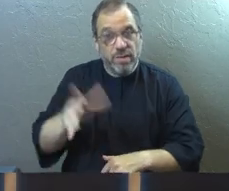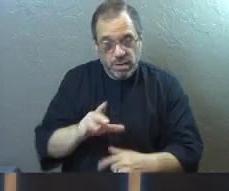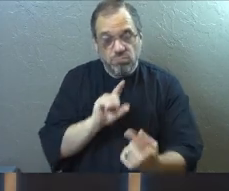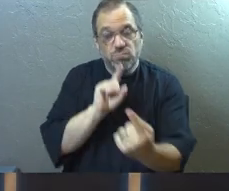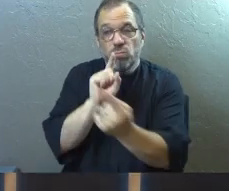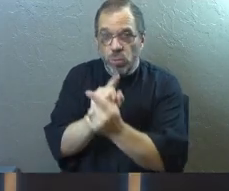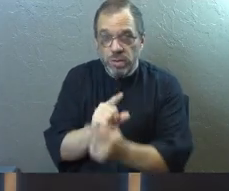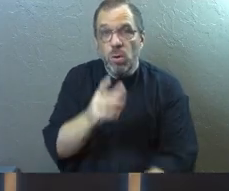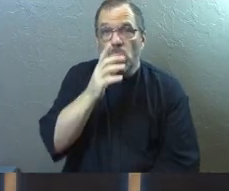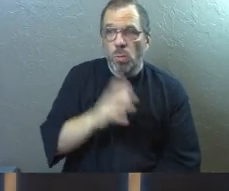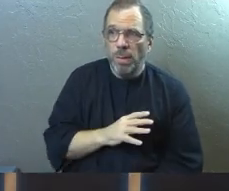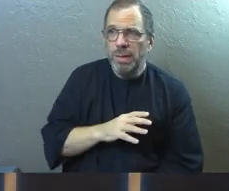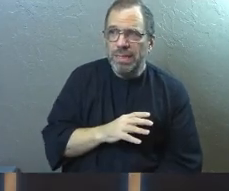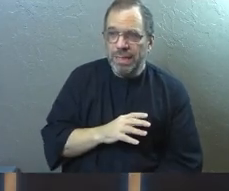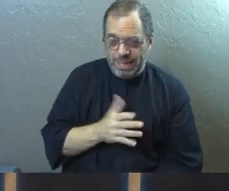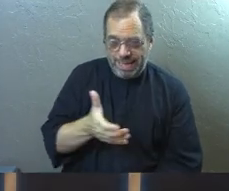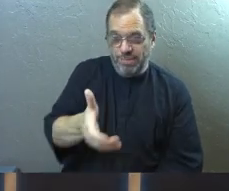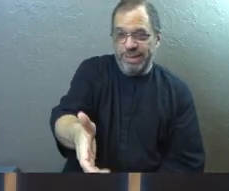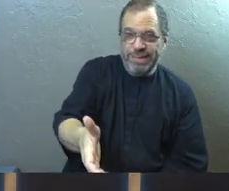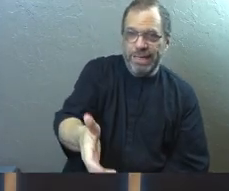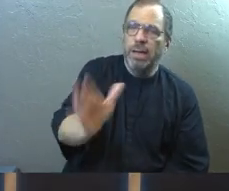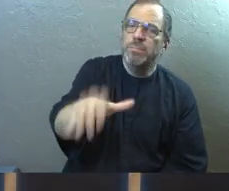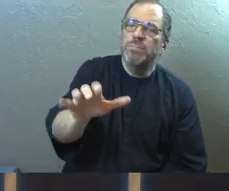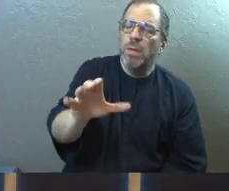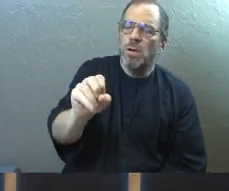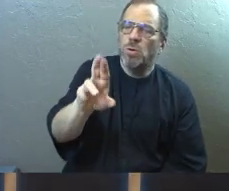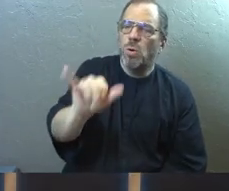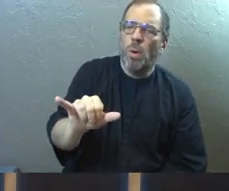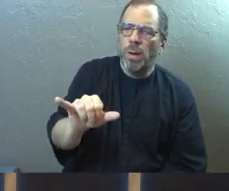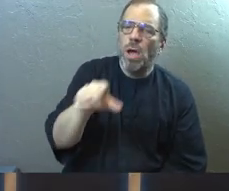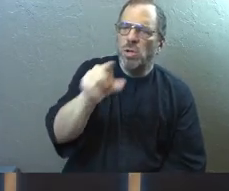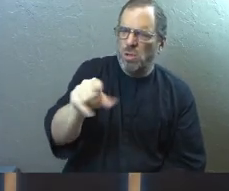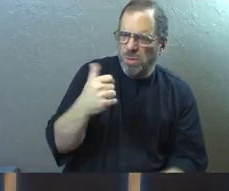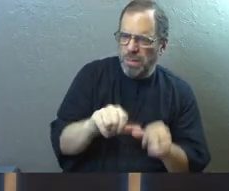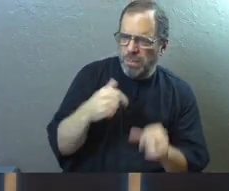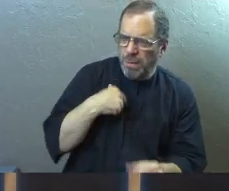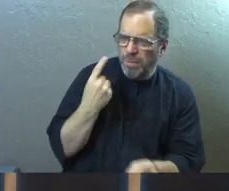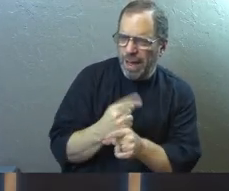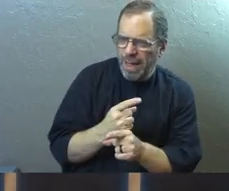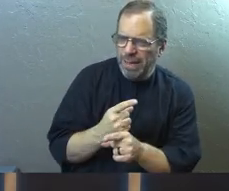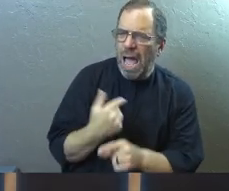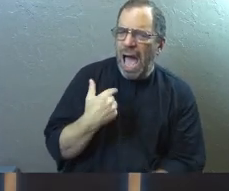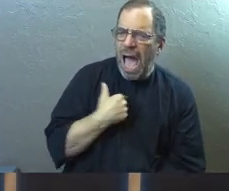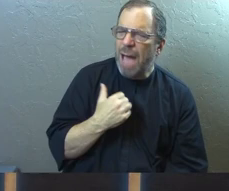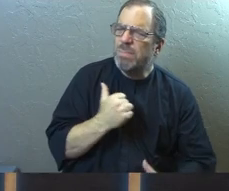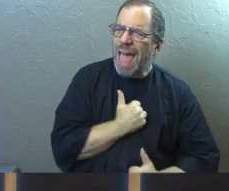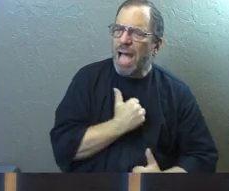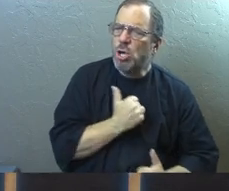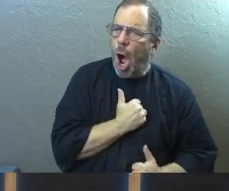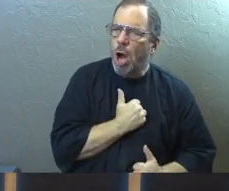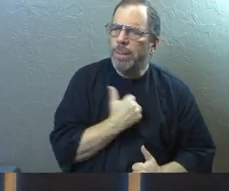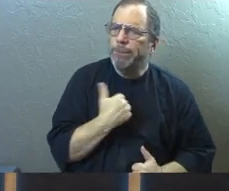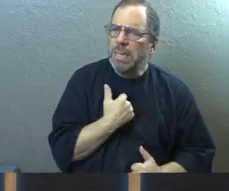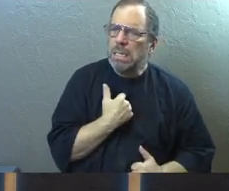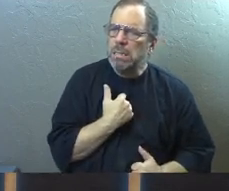the talk. Walks up to her. And he reaches out his hand and says, Corrie, you remember me. I'm the guard.